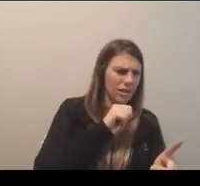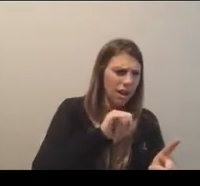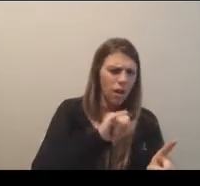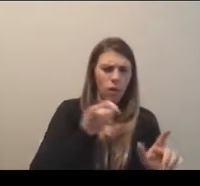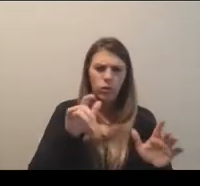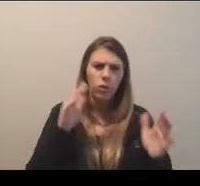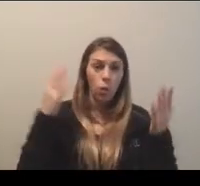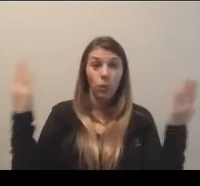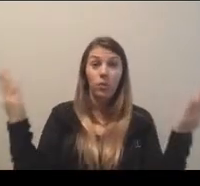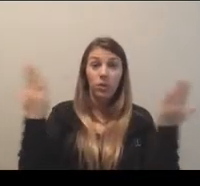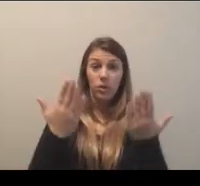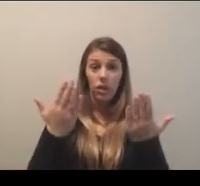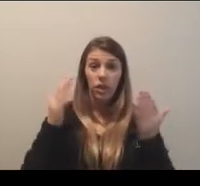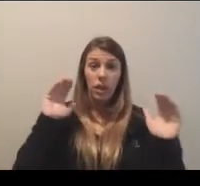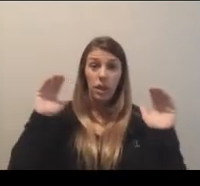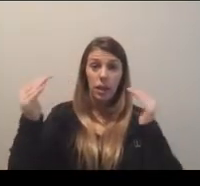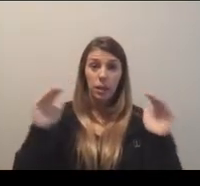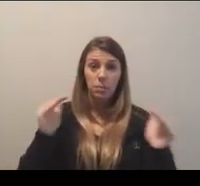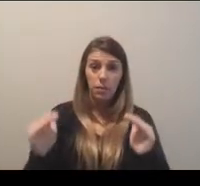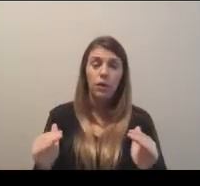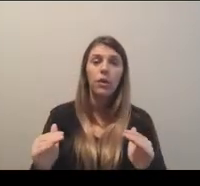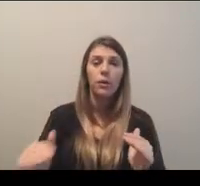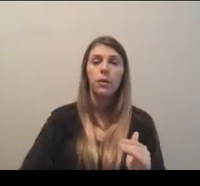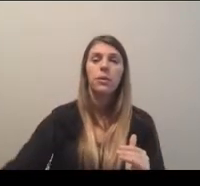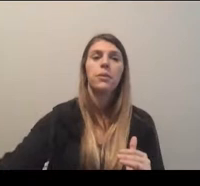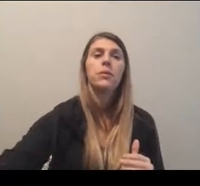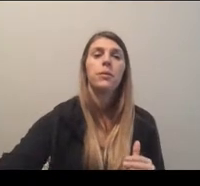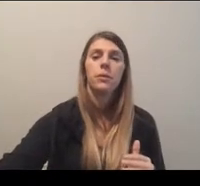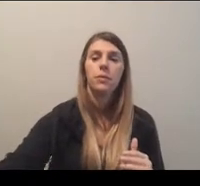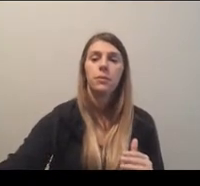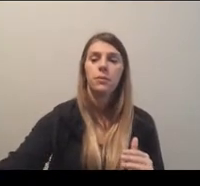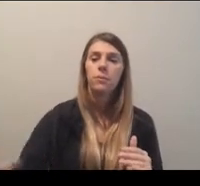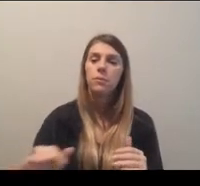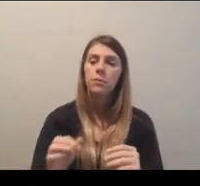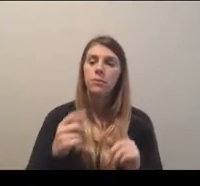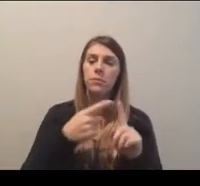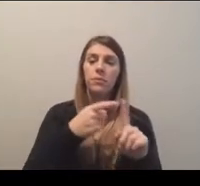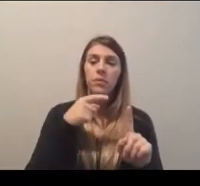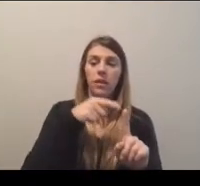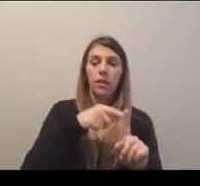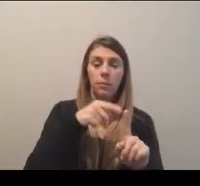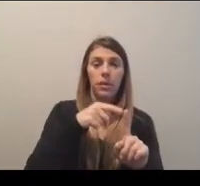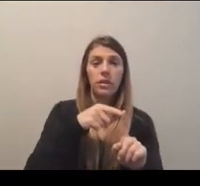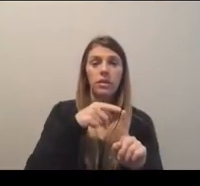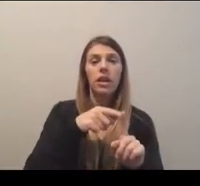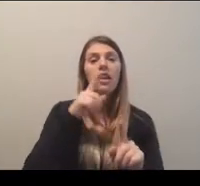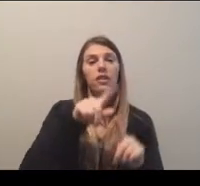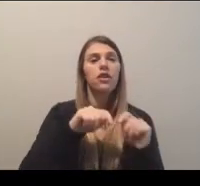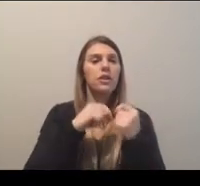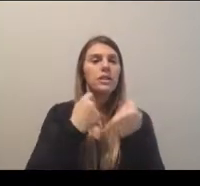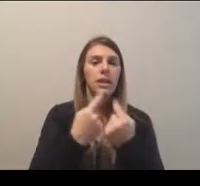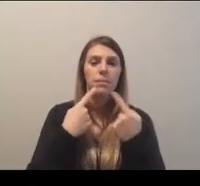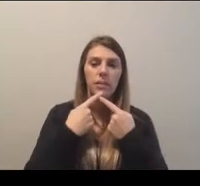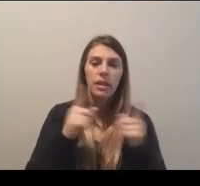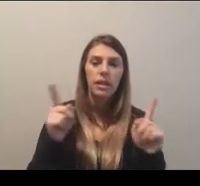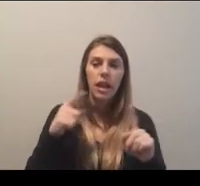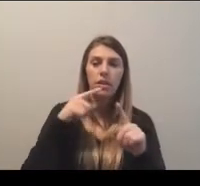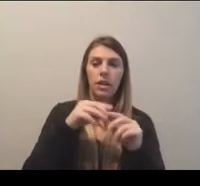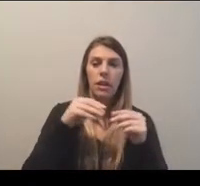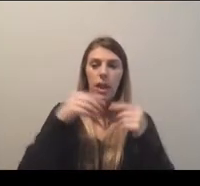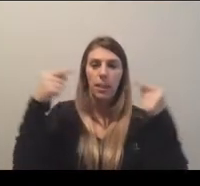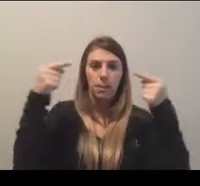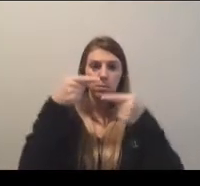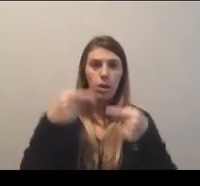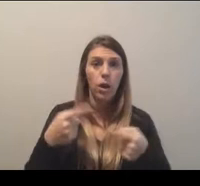side-by-side outline of that student-athlete experience from that point in time, their team has announced that they are in the bracket and